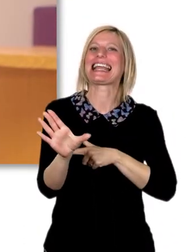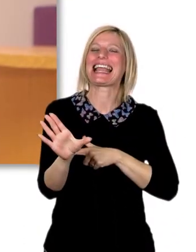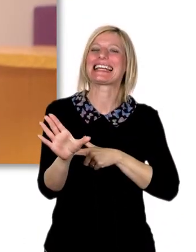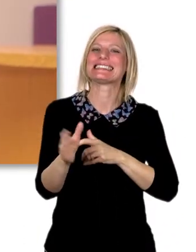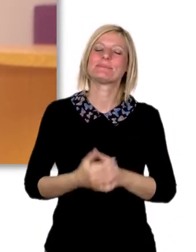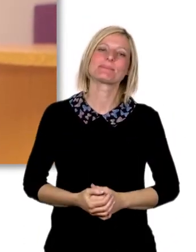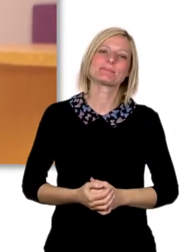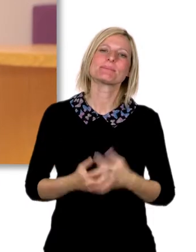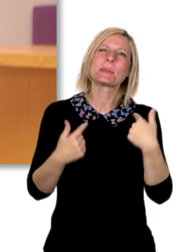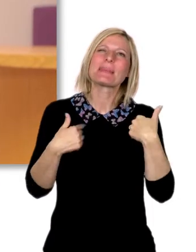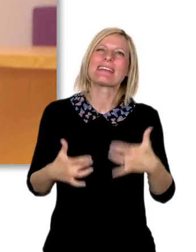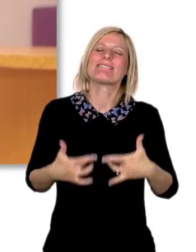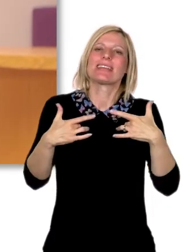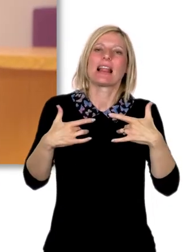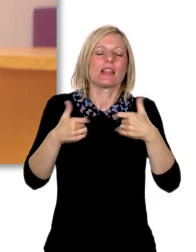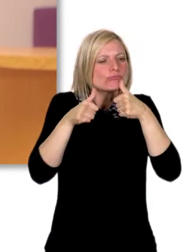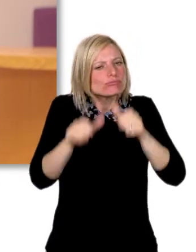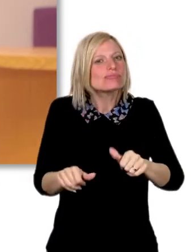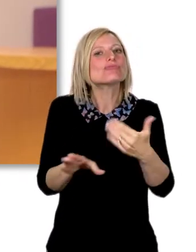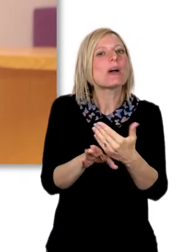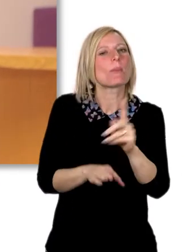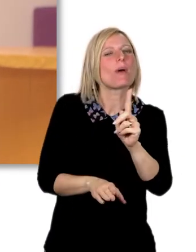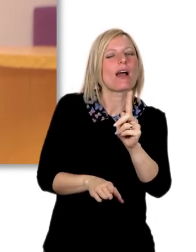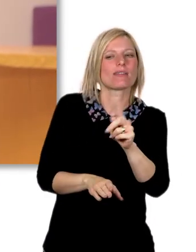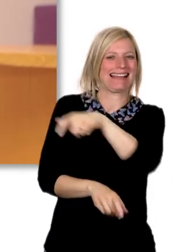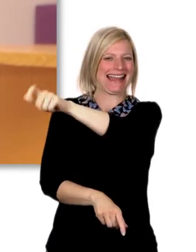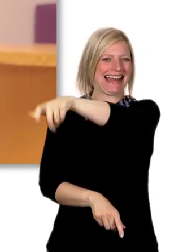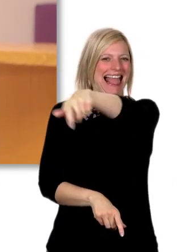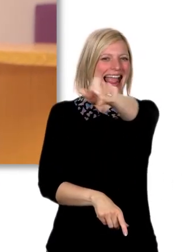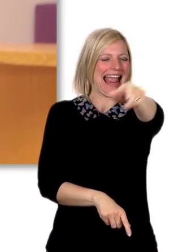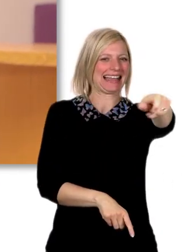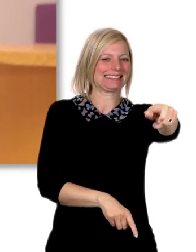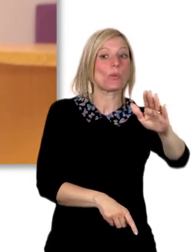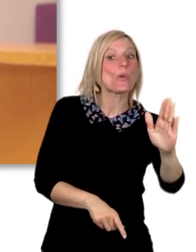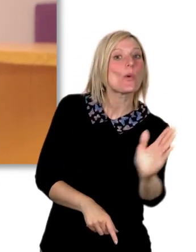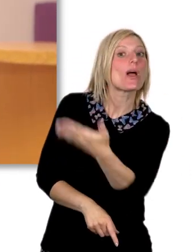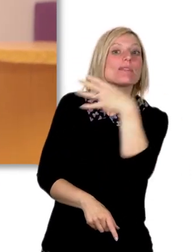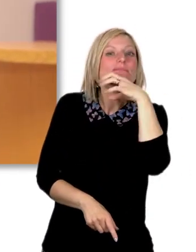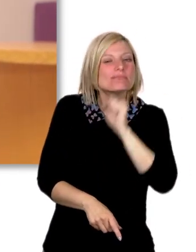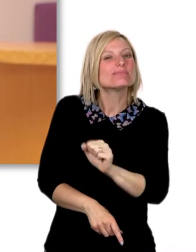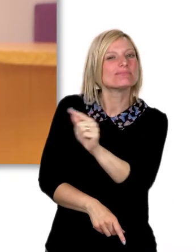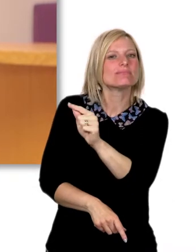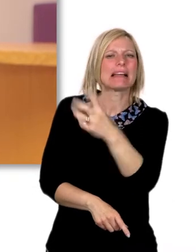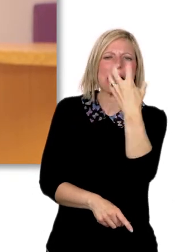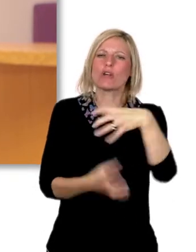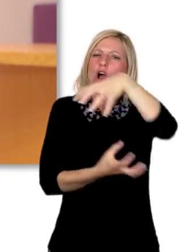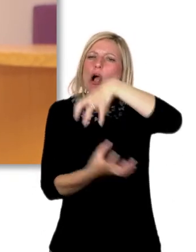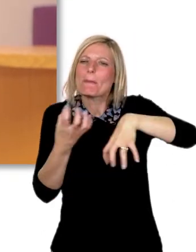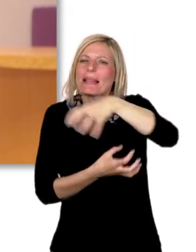part of the job is obviously client group. They're a very complex natured bunch of lads I'll say.